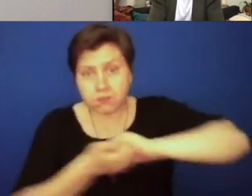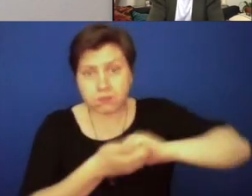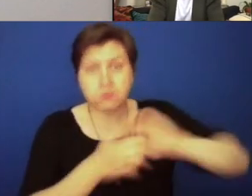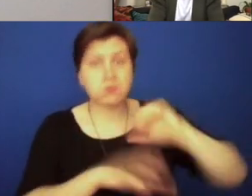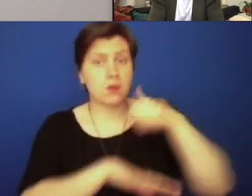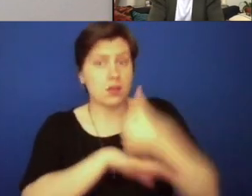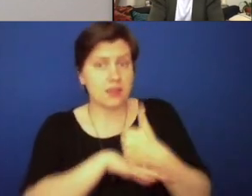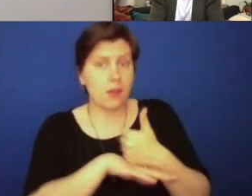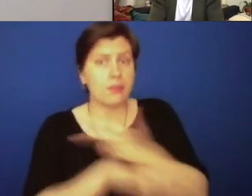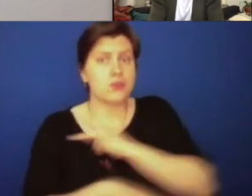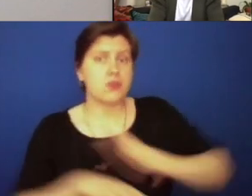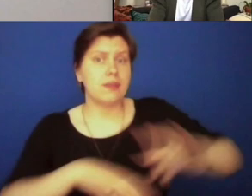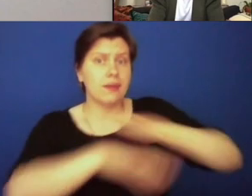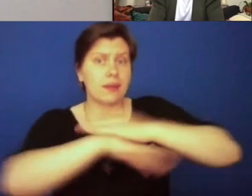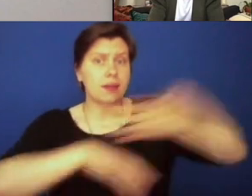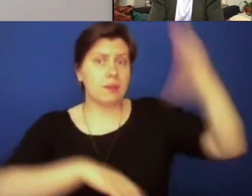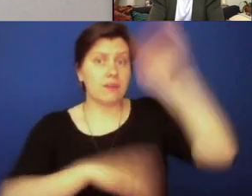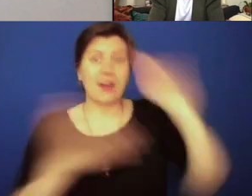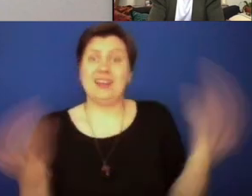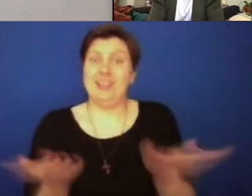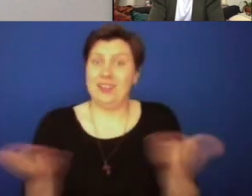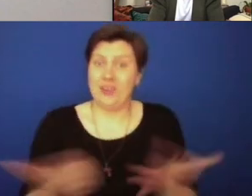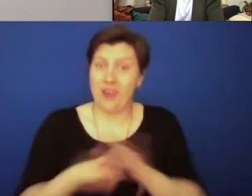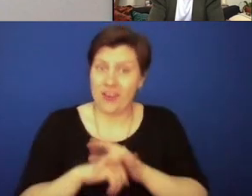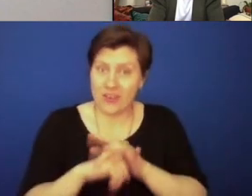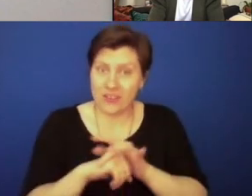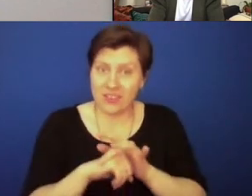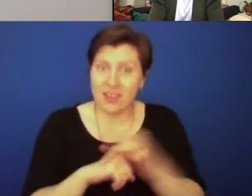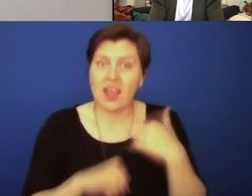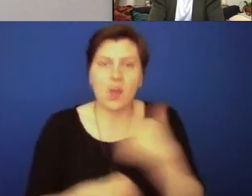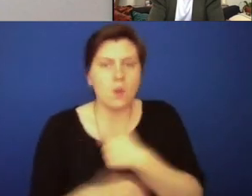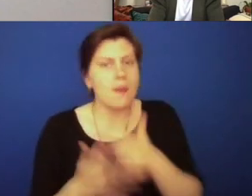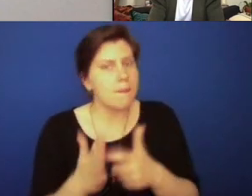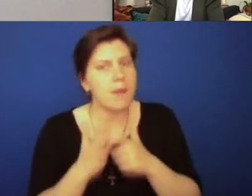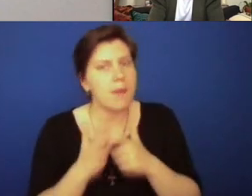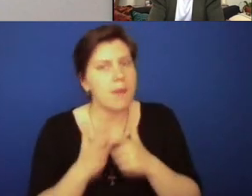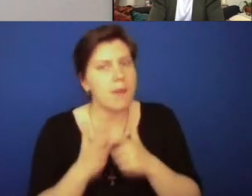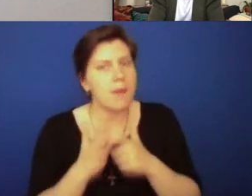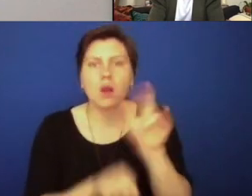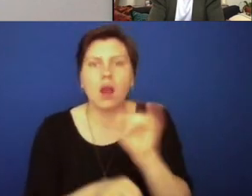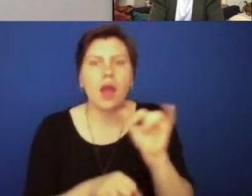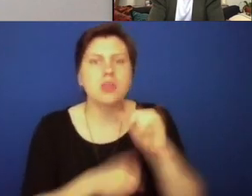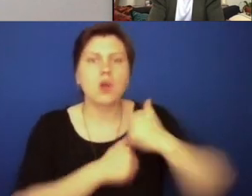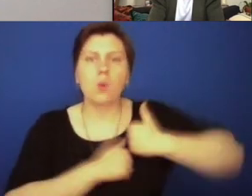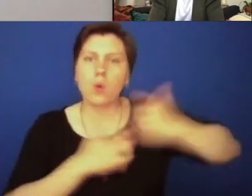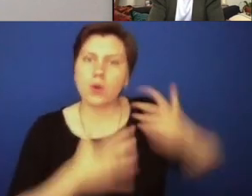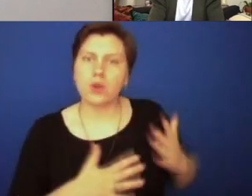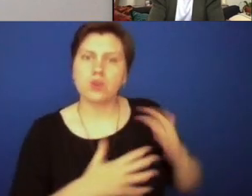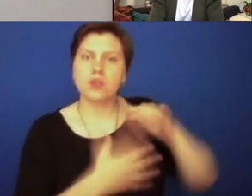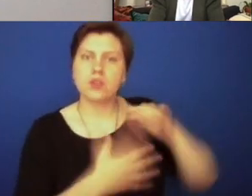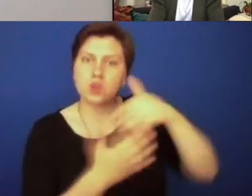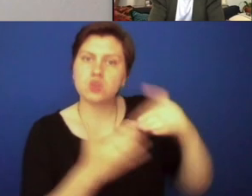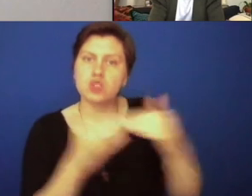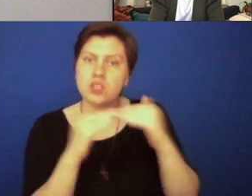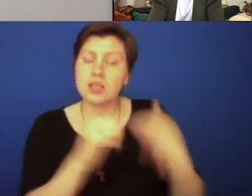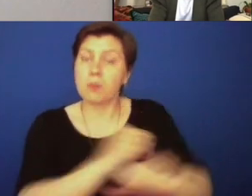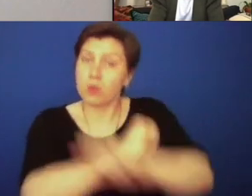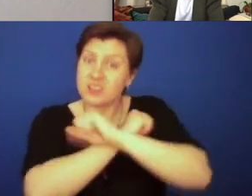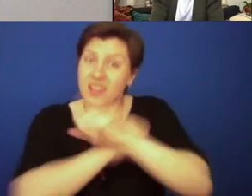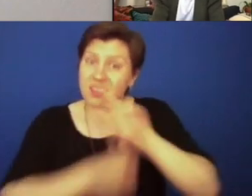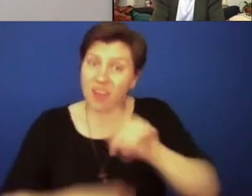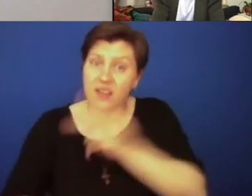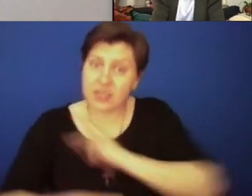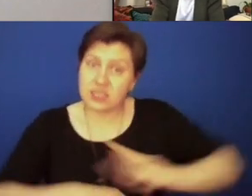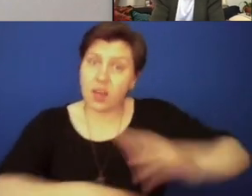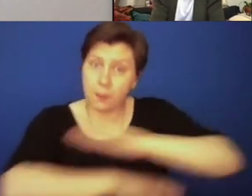to establish the kingdom of God here on earth, and we must work as warriors of social justice to